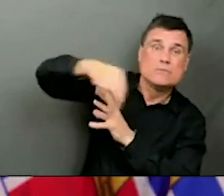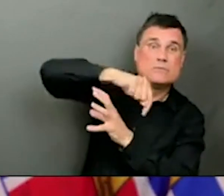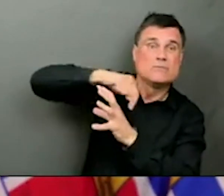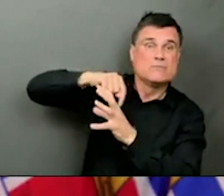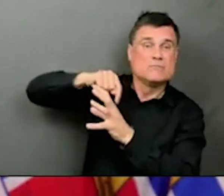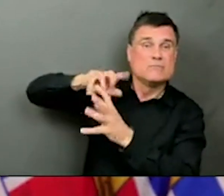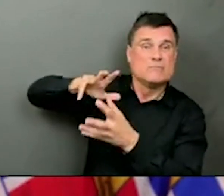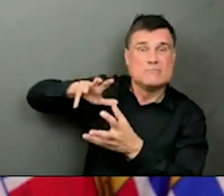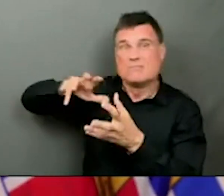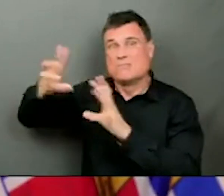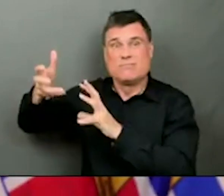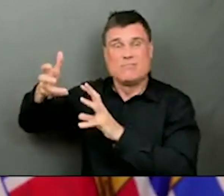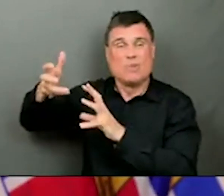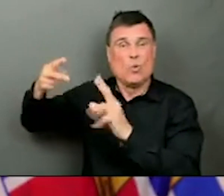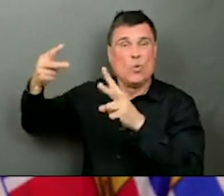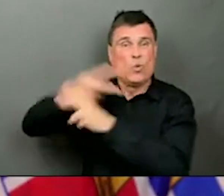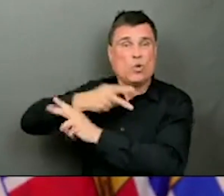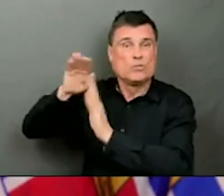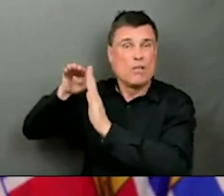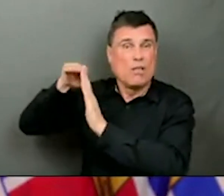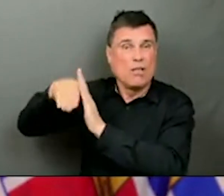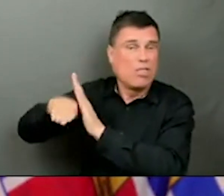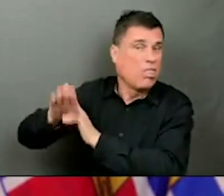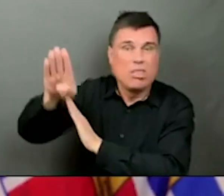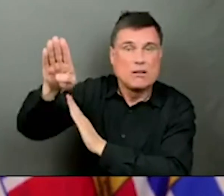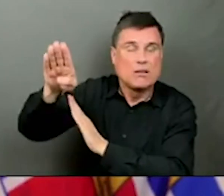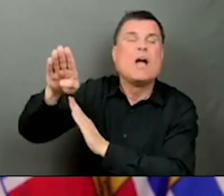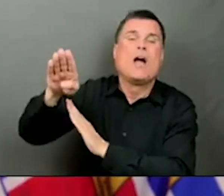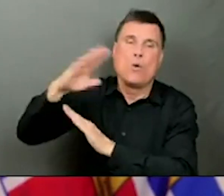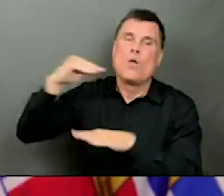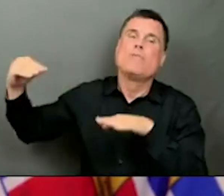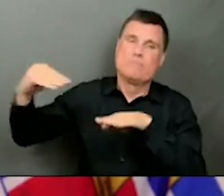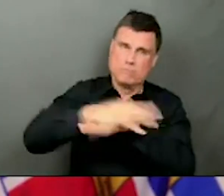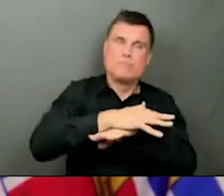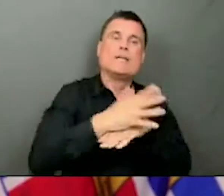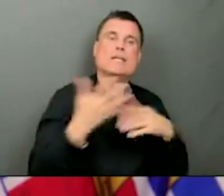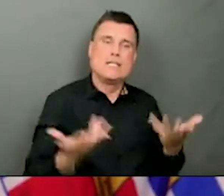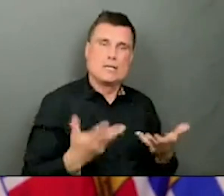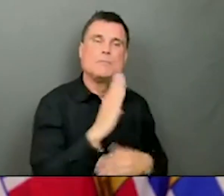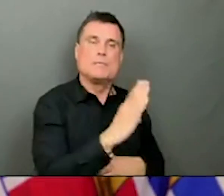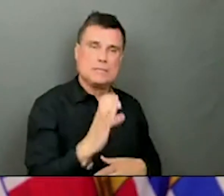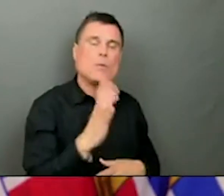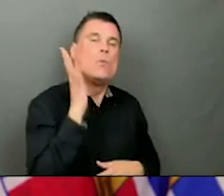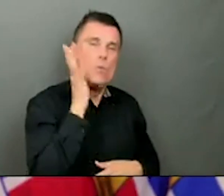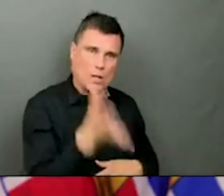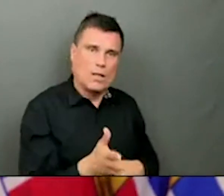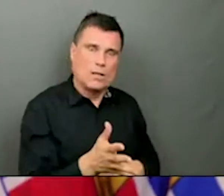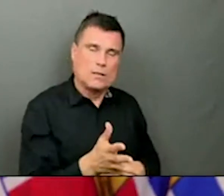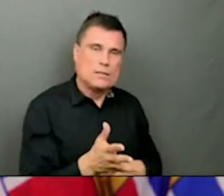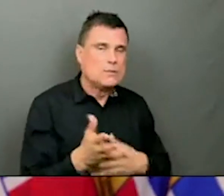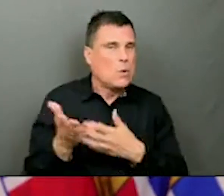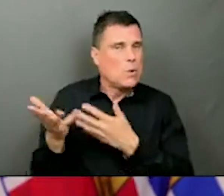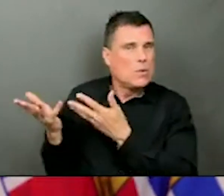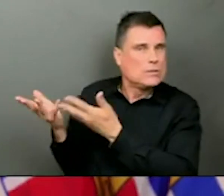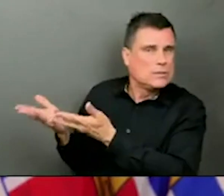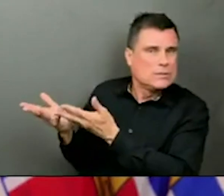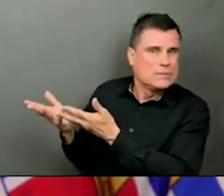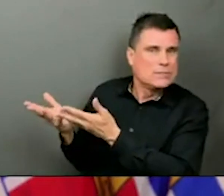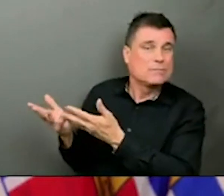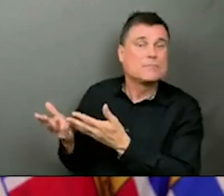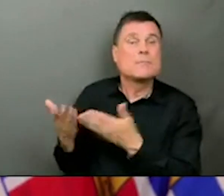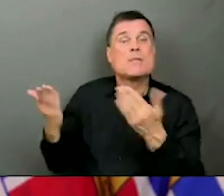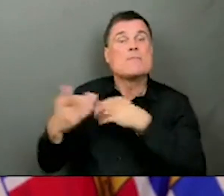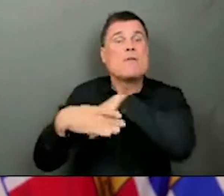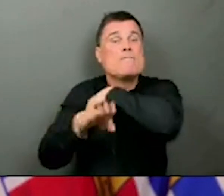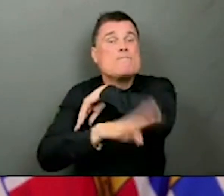season, so next fall, we may have to change some of the things that we are doing again. So if we look at